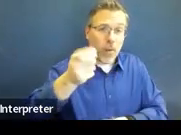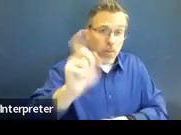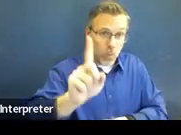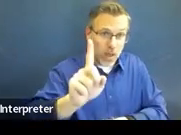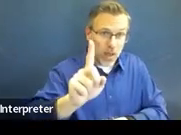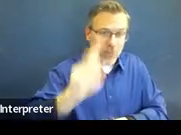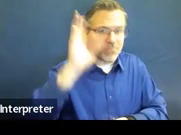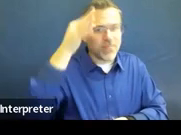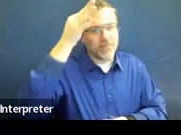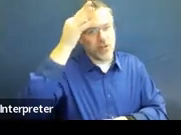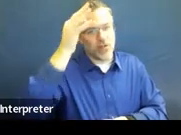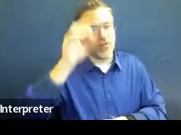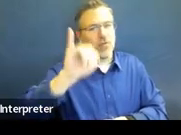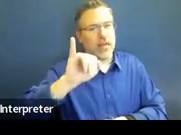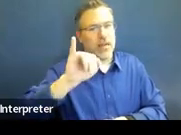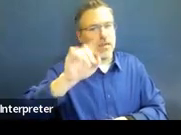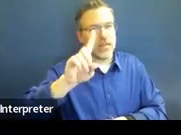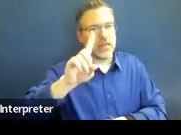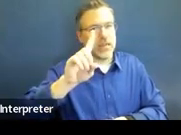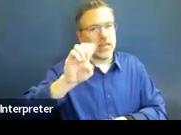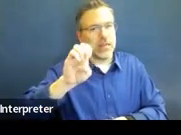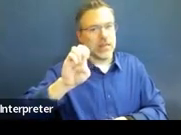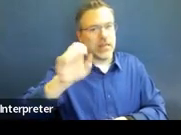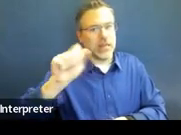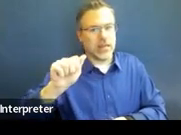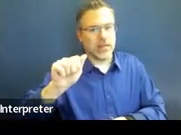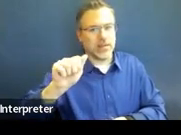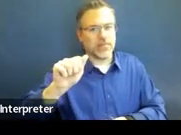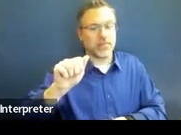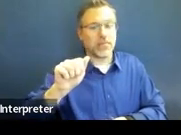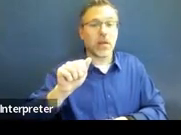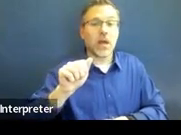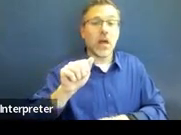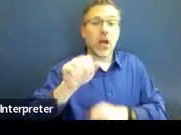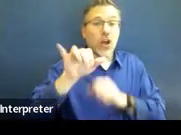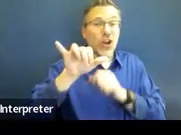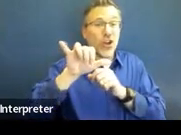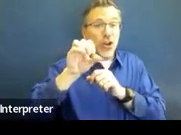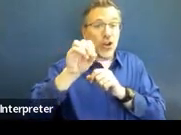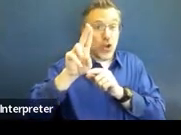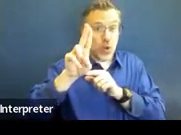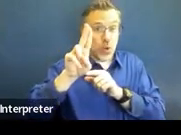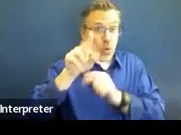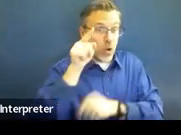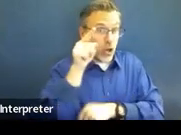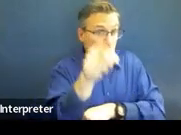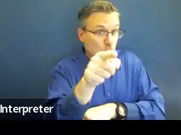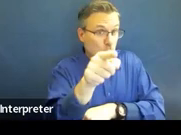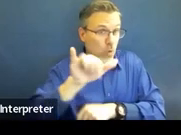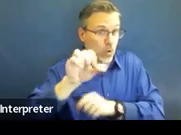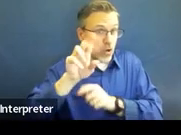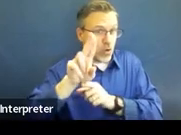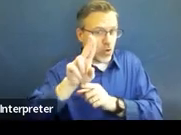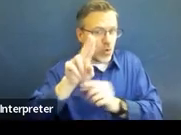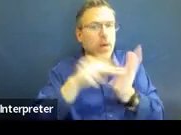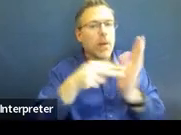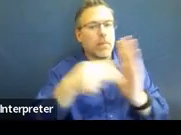the written notice, you refers to the parents. And this document really allows the parents to review